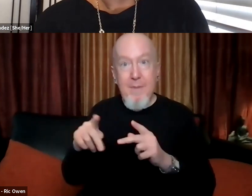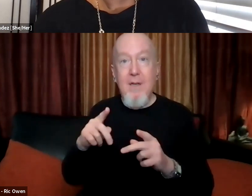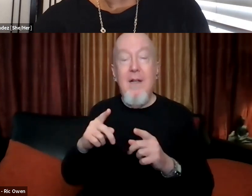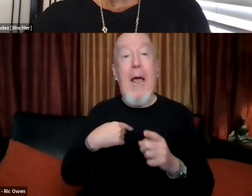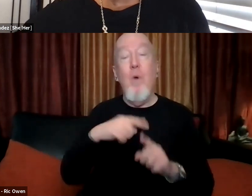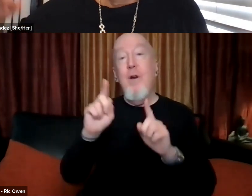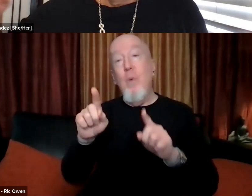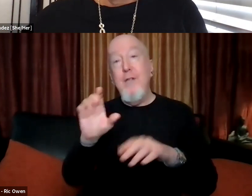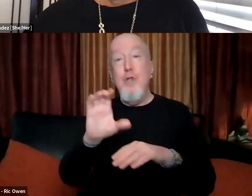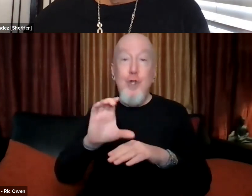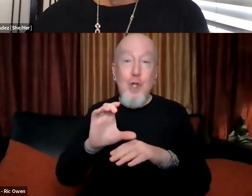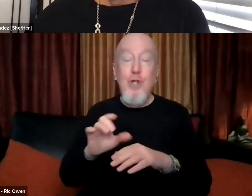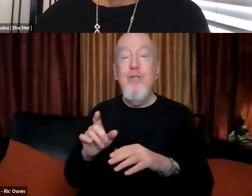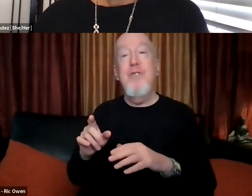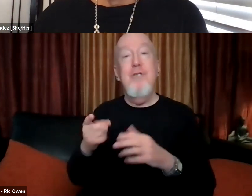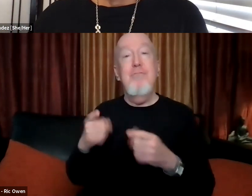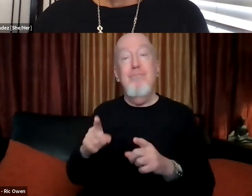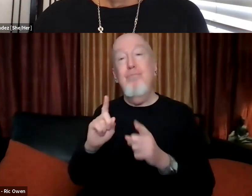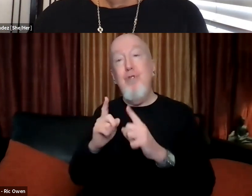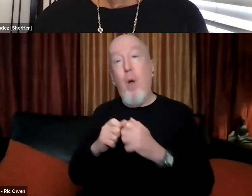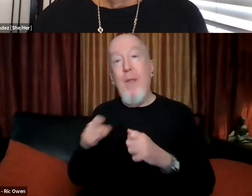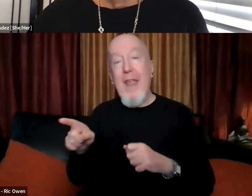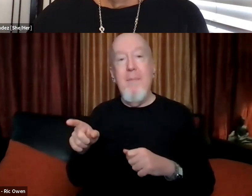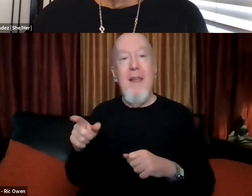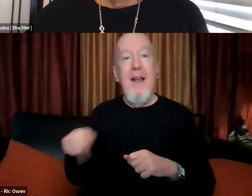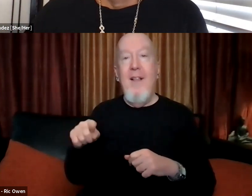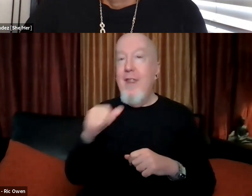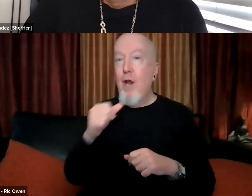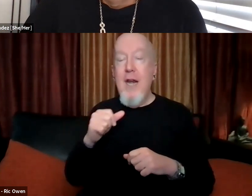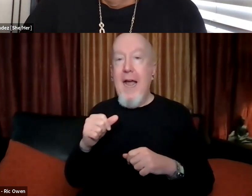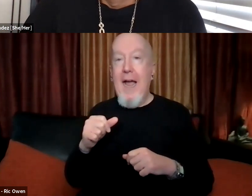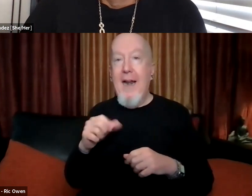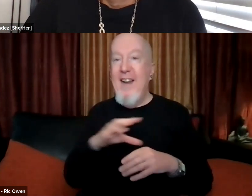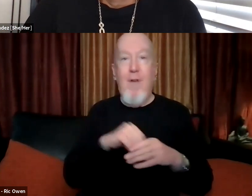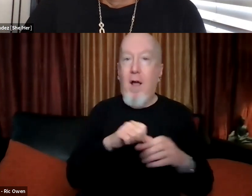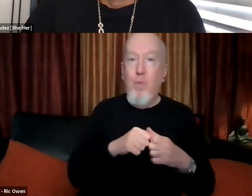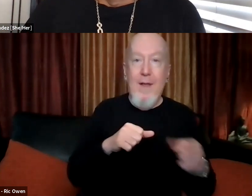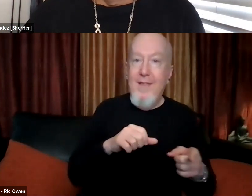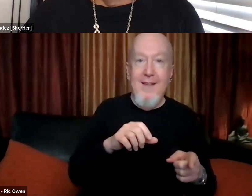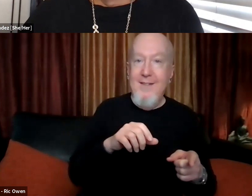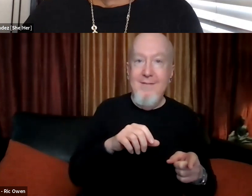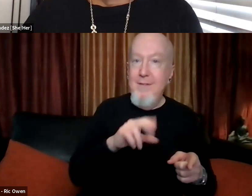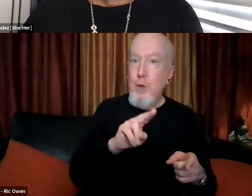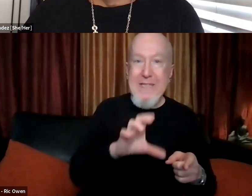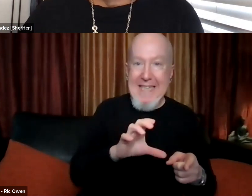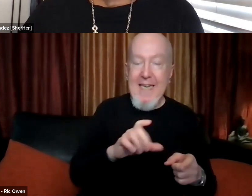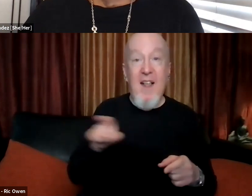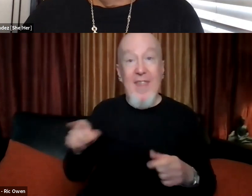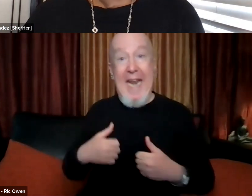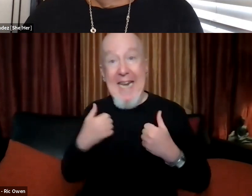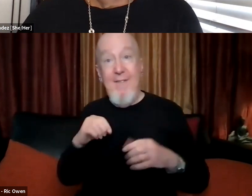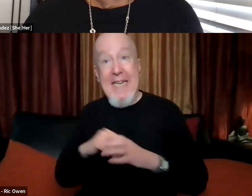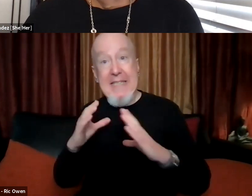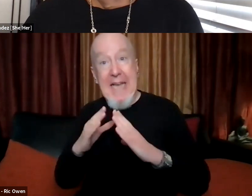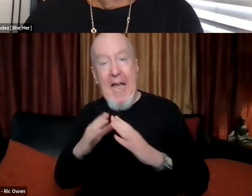to them, right? Because they're not, they're not necessarily affiliated with the university. They're just folks that live in town. And they do